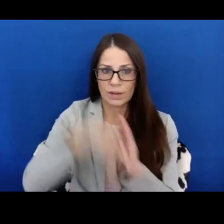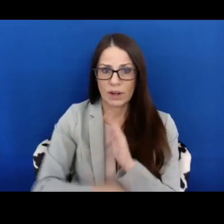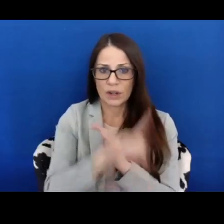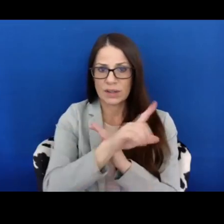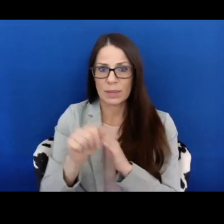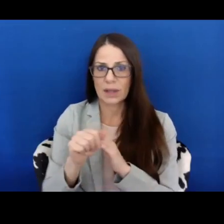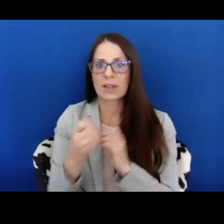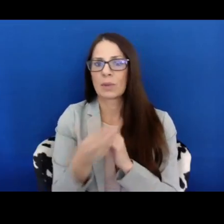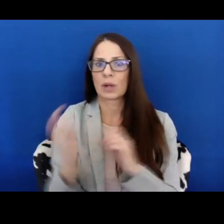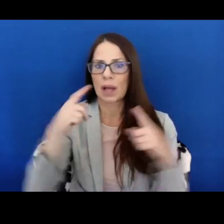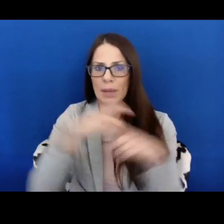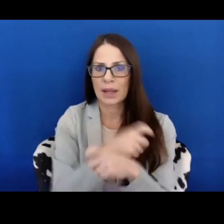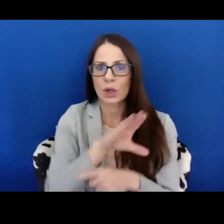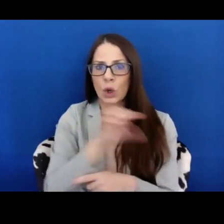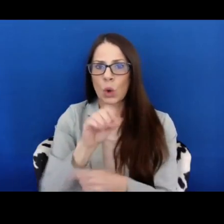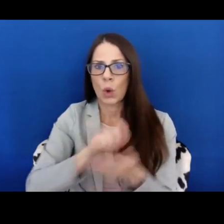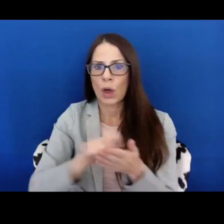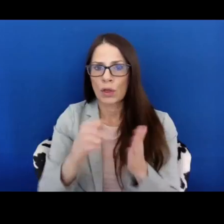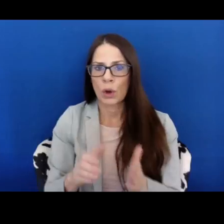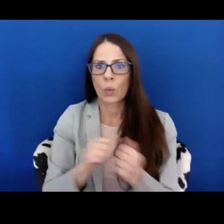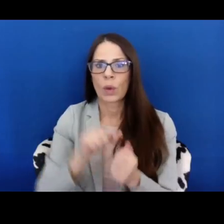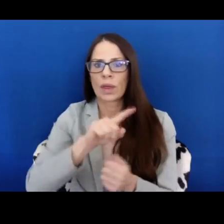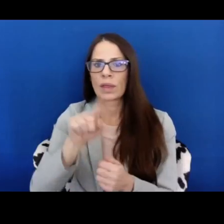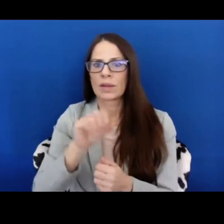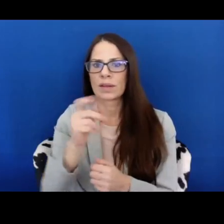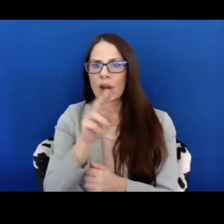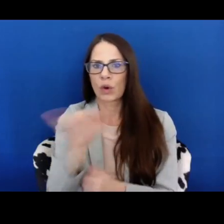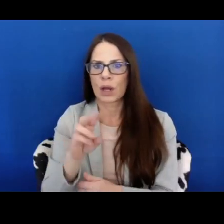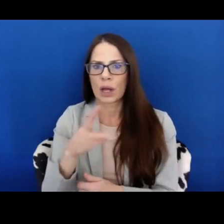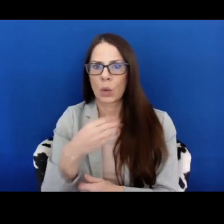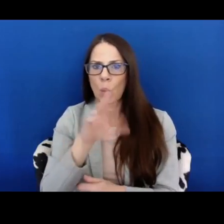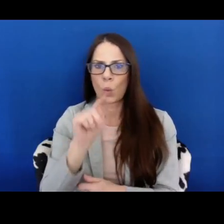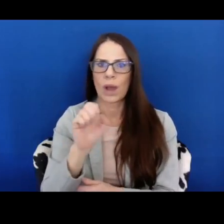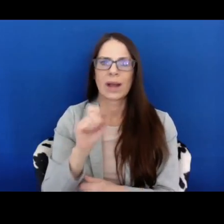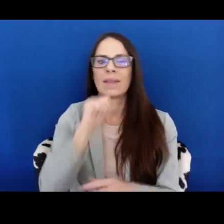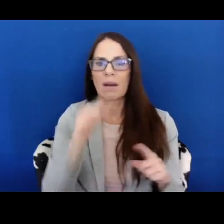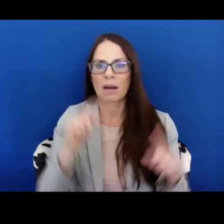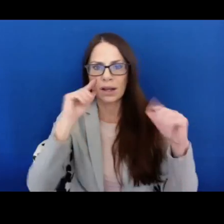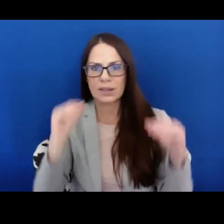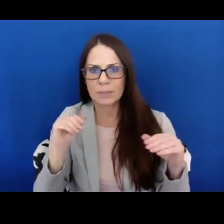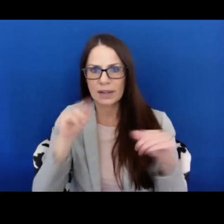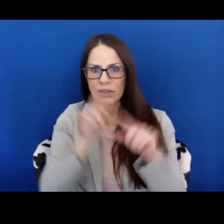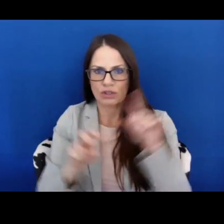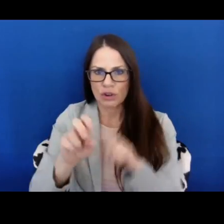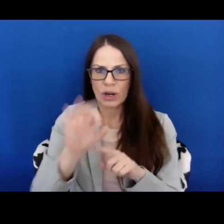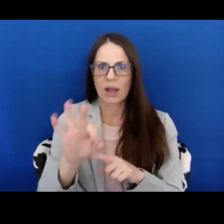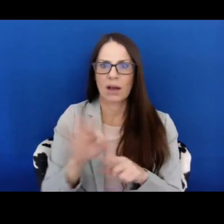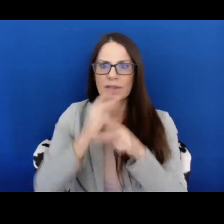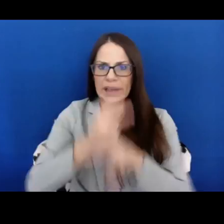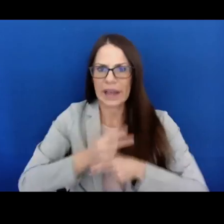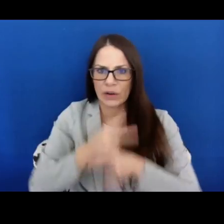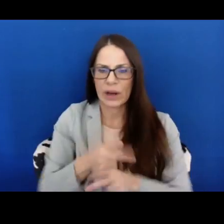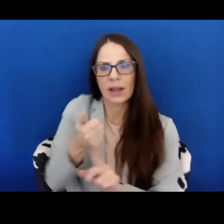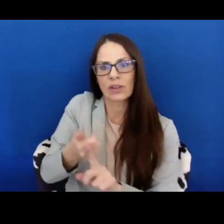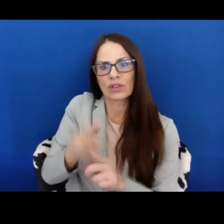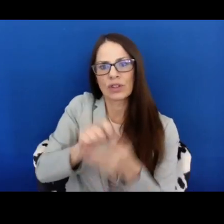with Zachary White of The Unexpected Journey of Caring. And she's the author of The Four